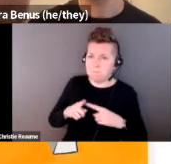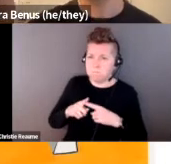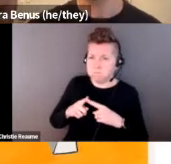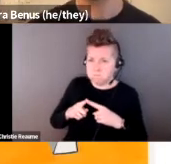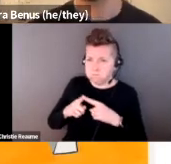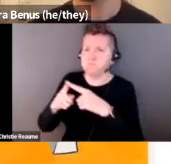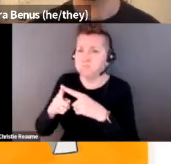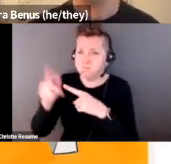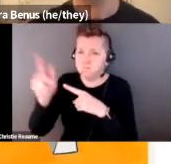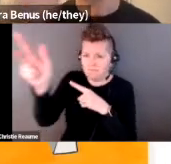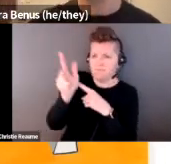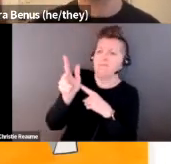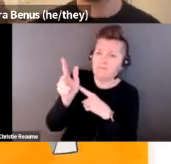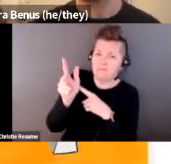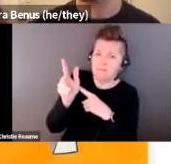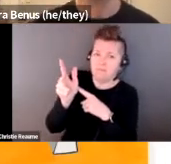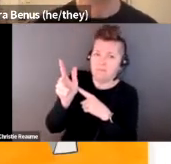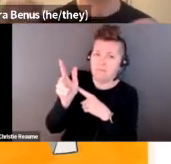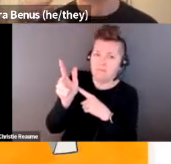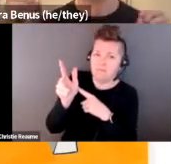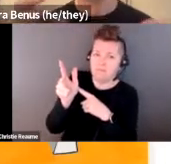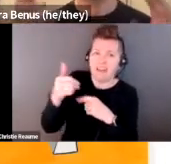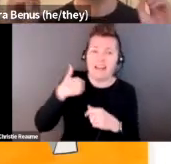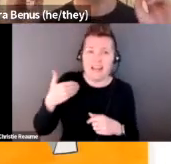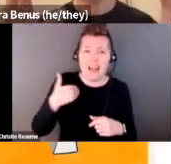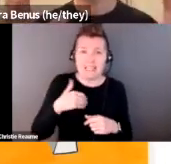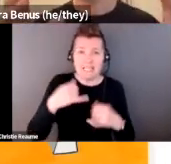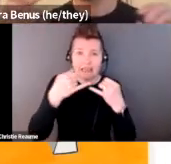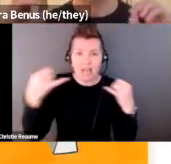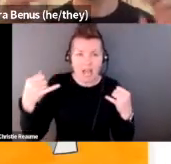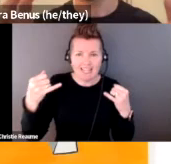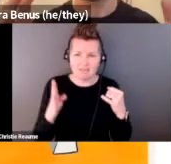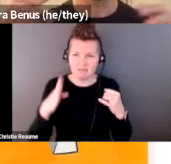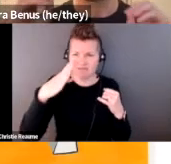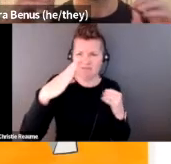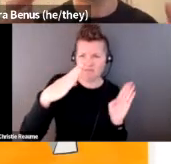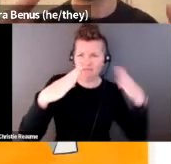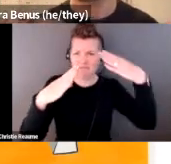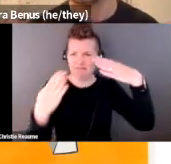curved lines that are sort of like the echo,